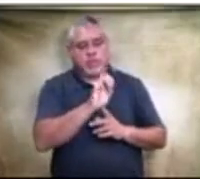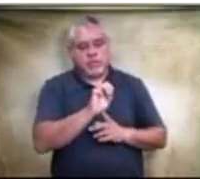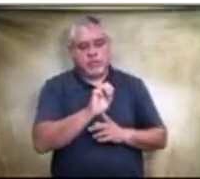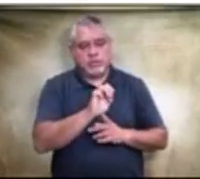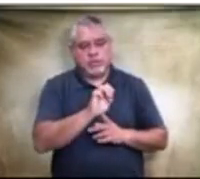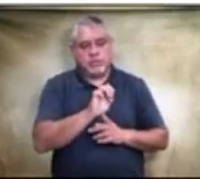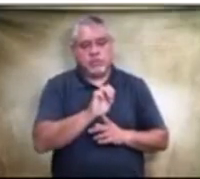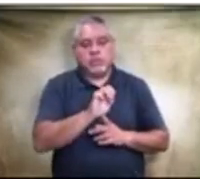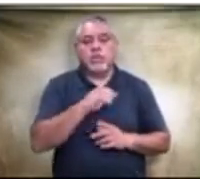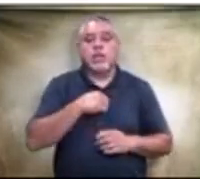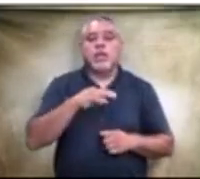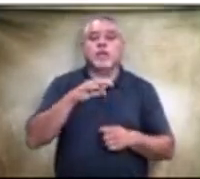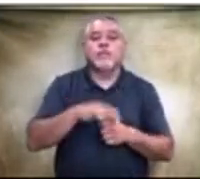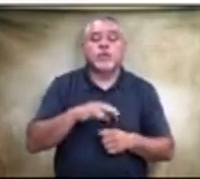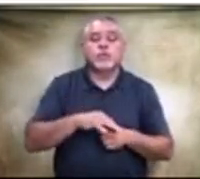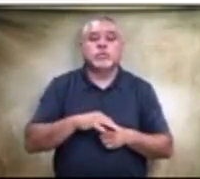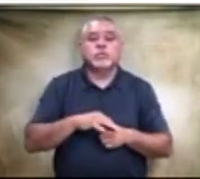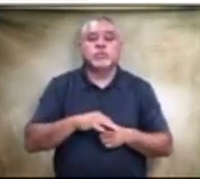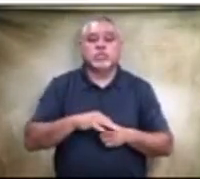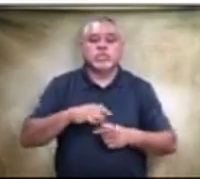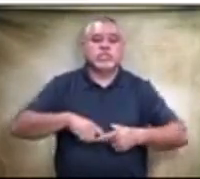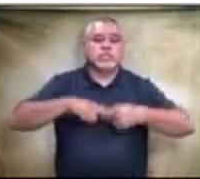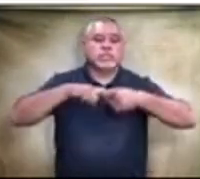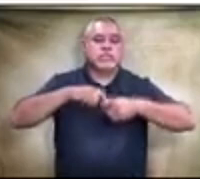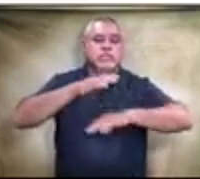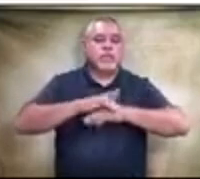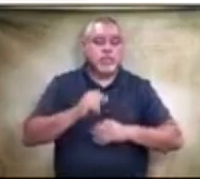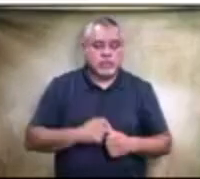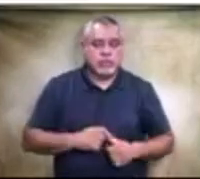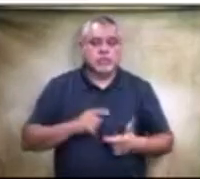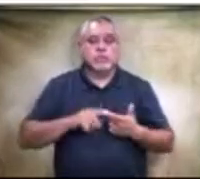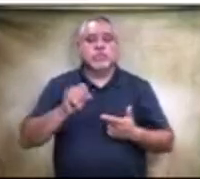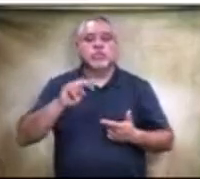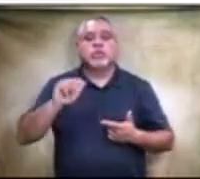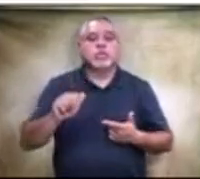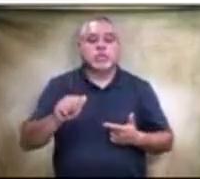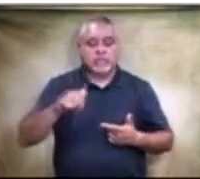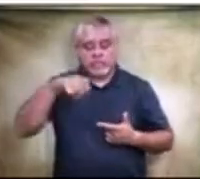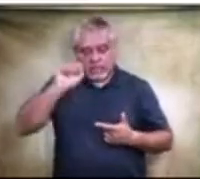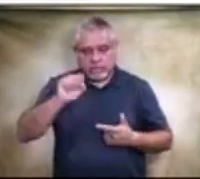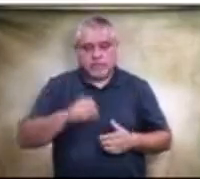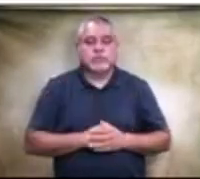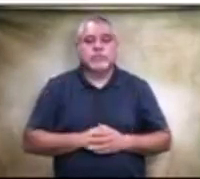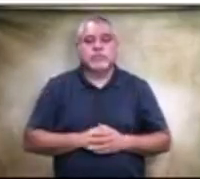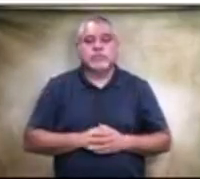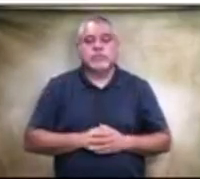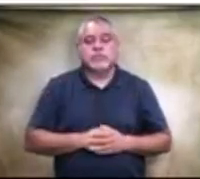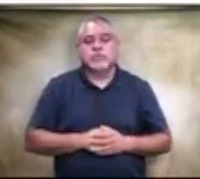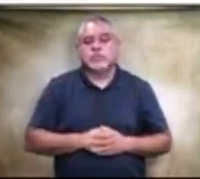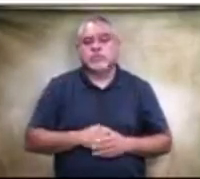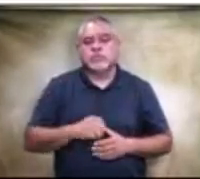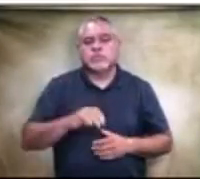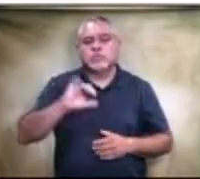I vote to table it, yes. Ms. Serna? Yes. Johnny